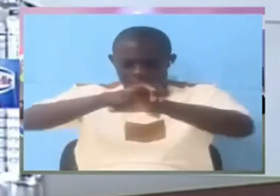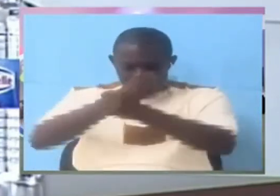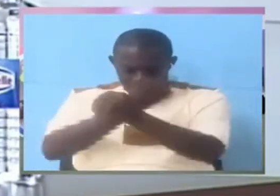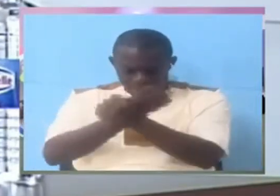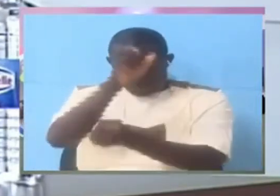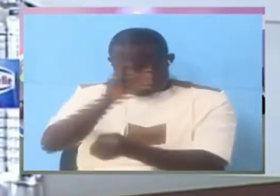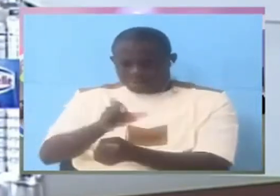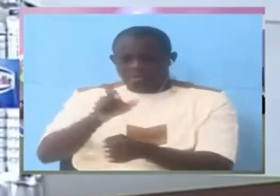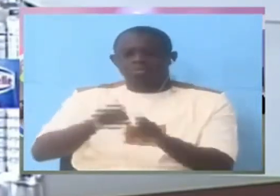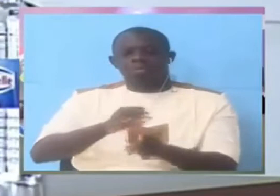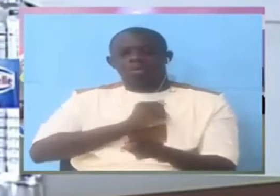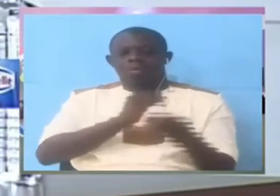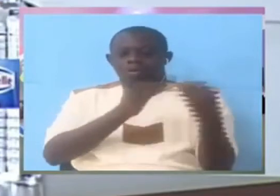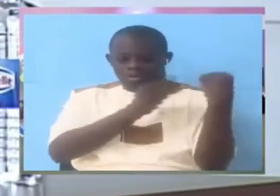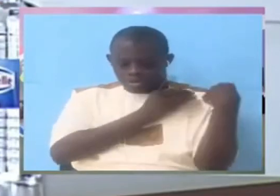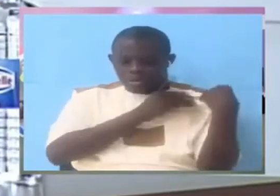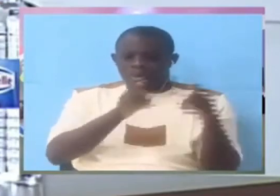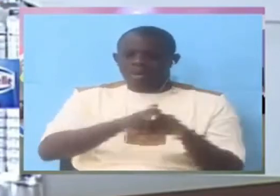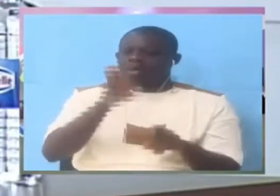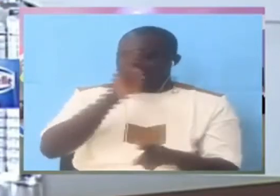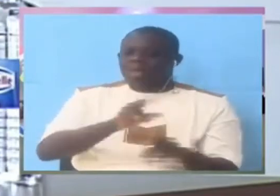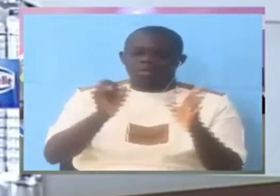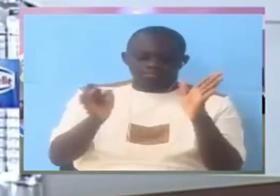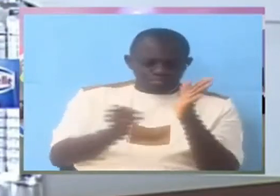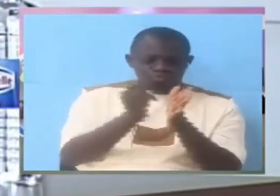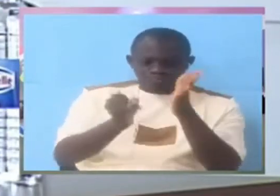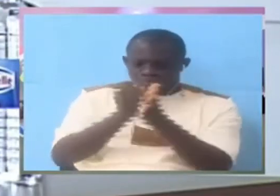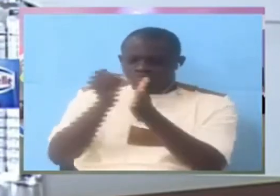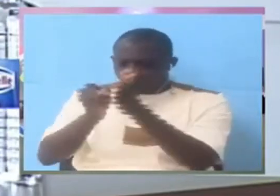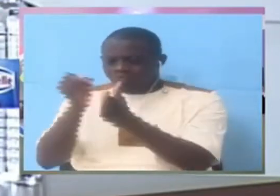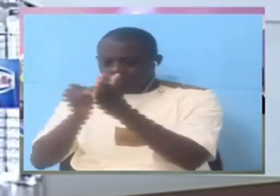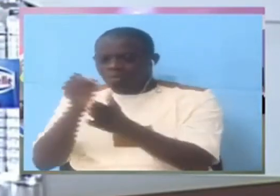find out more into why we arrest him for